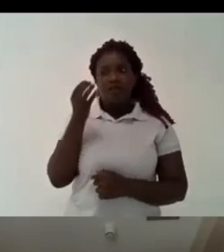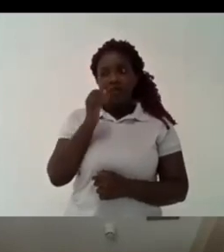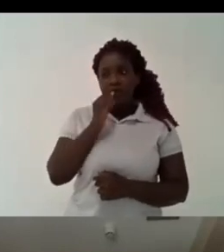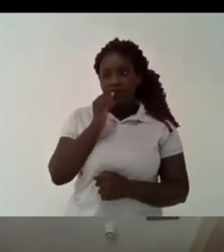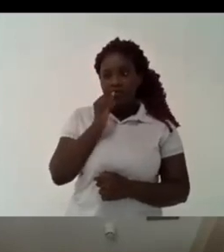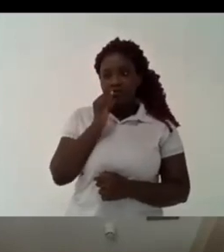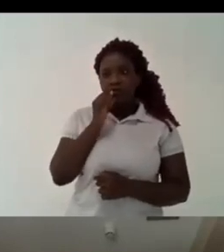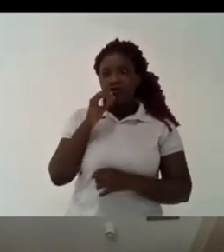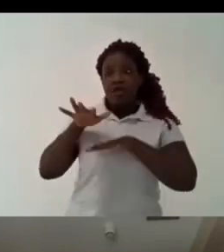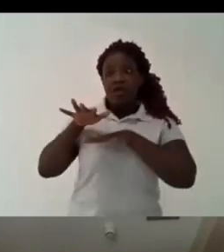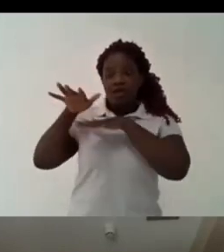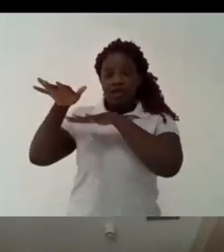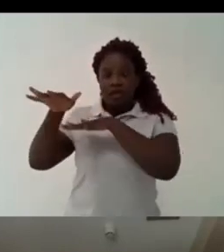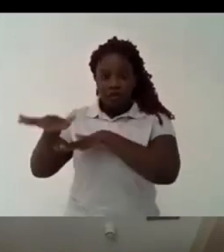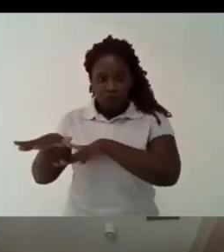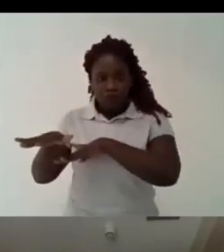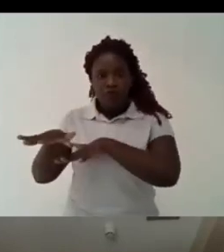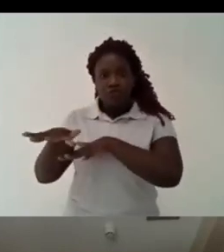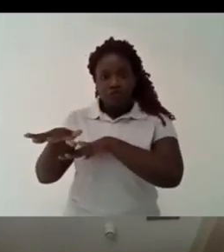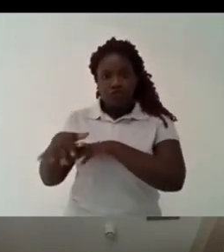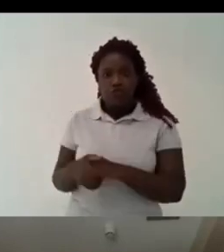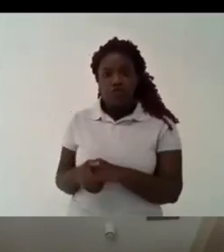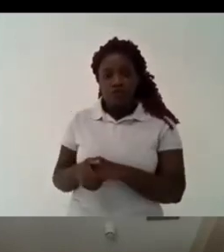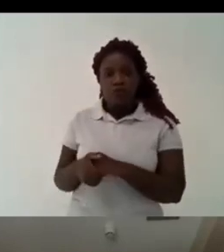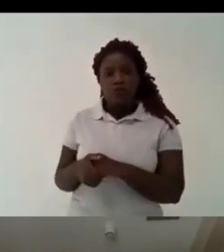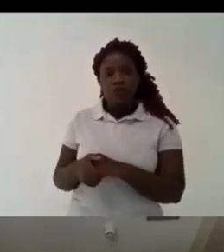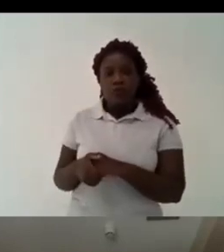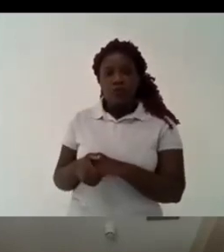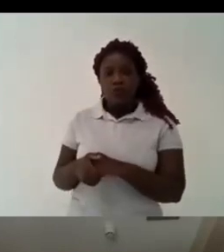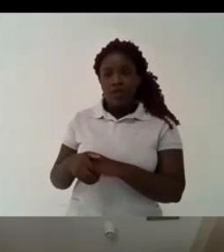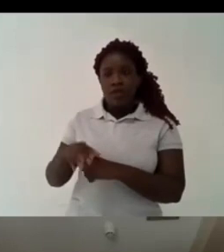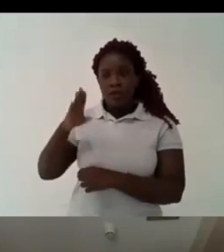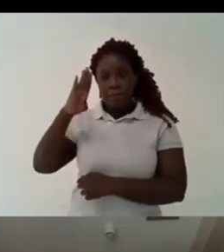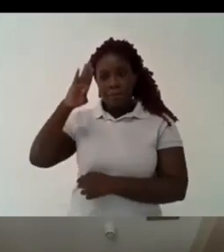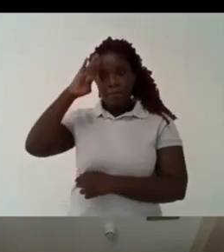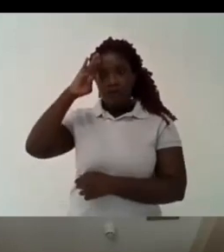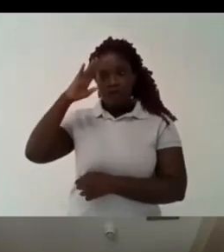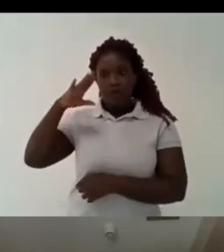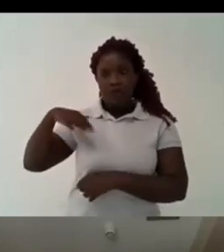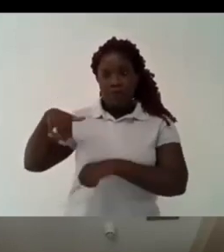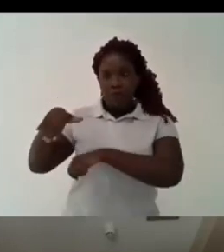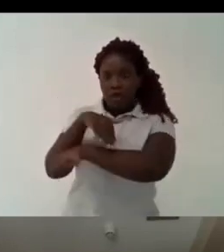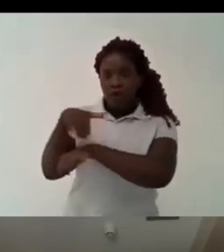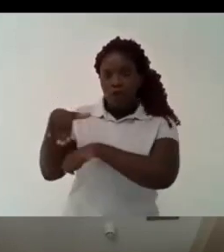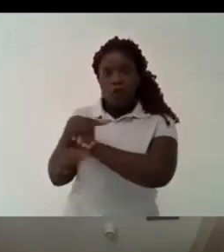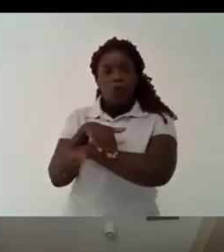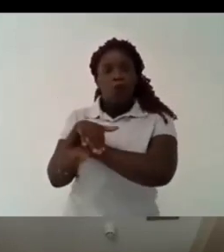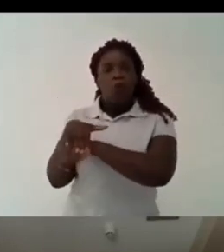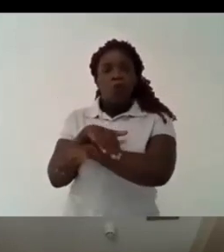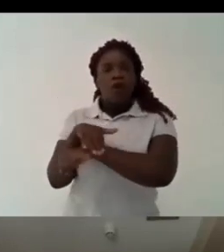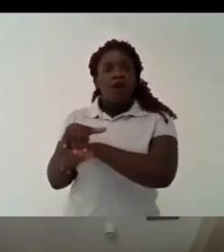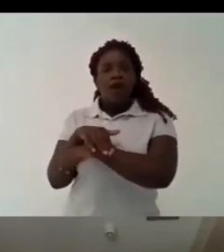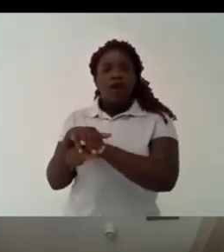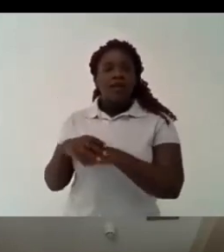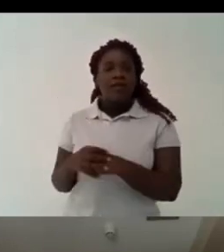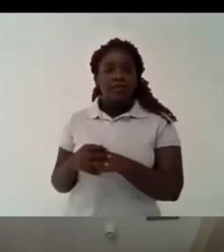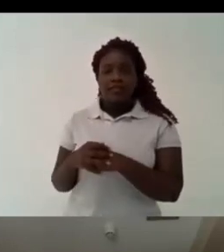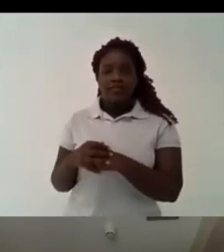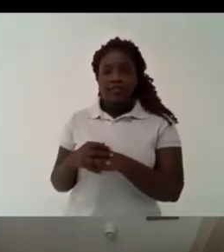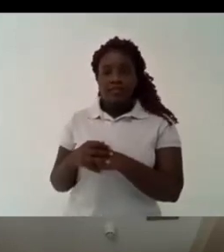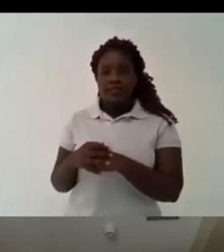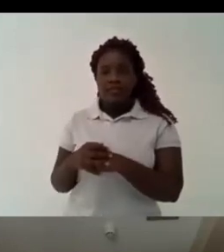can you imagine in the uk the army go to the street and and promote a coup